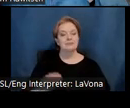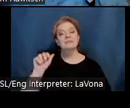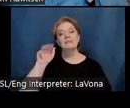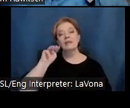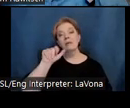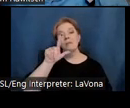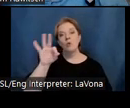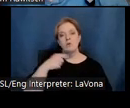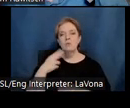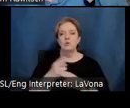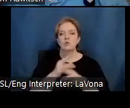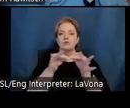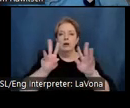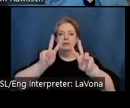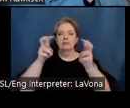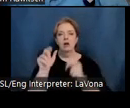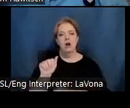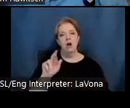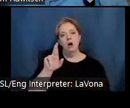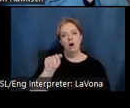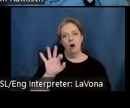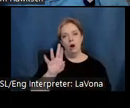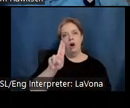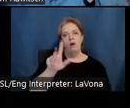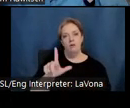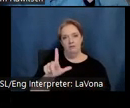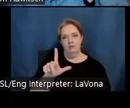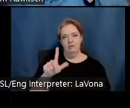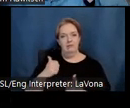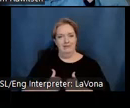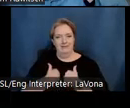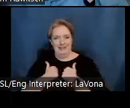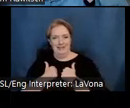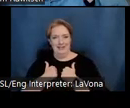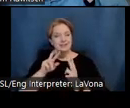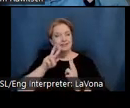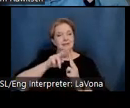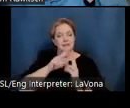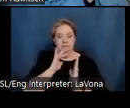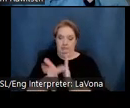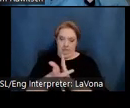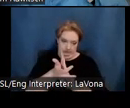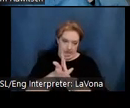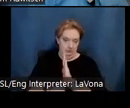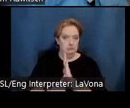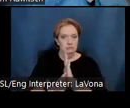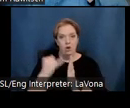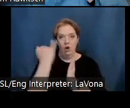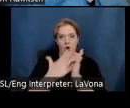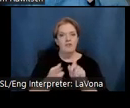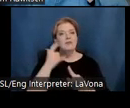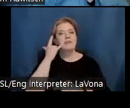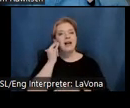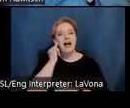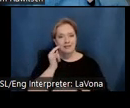and share the story of how two talented artists of California's Inland Empire region built